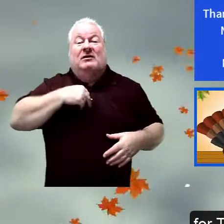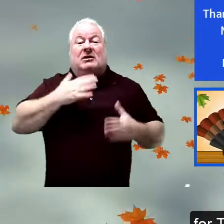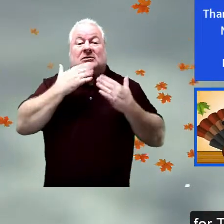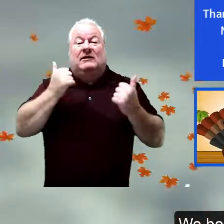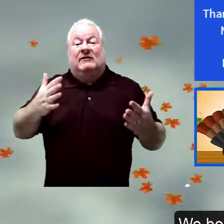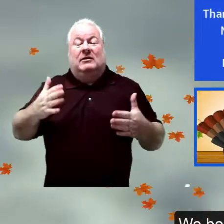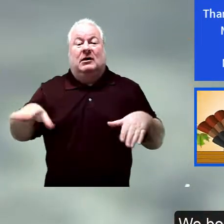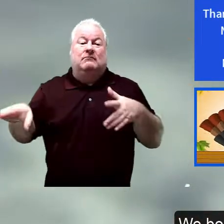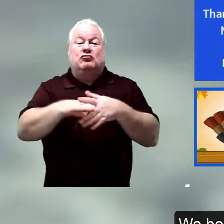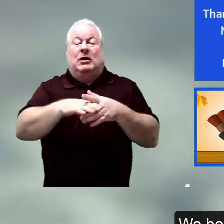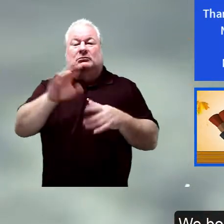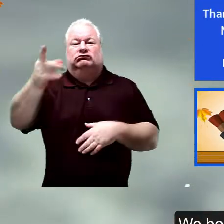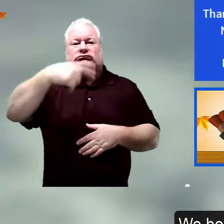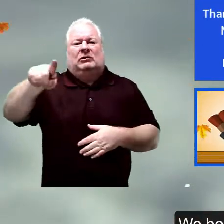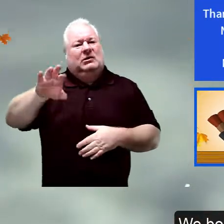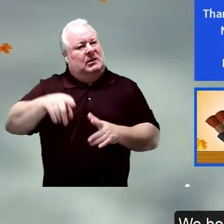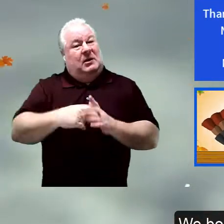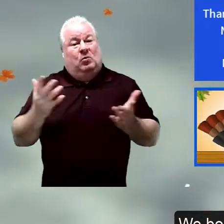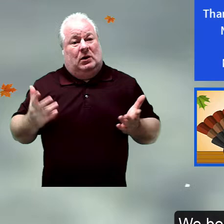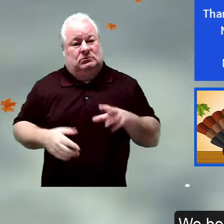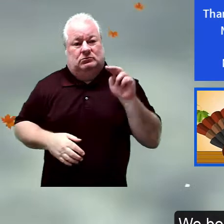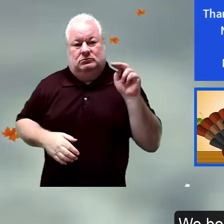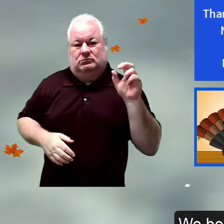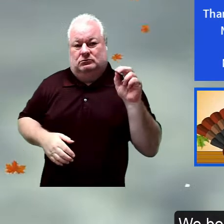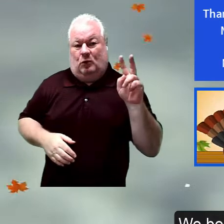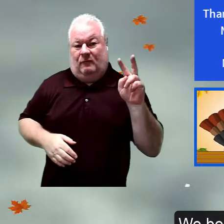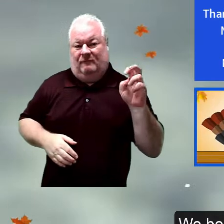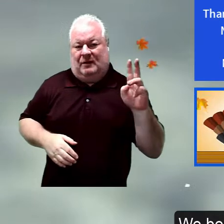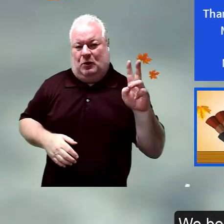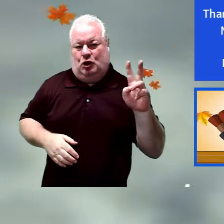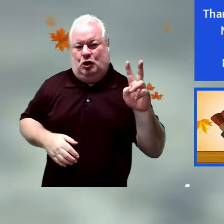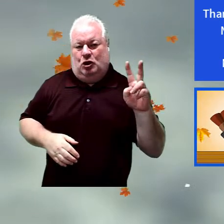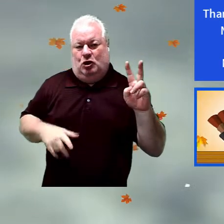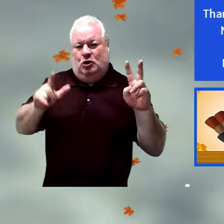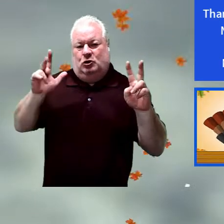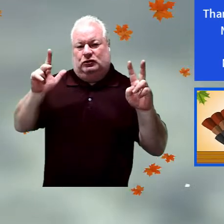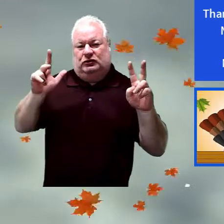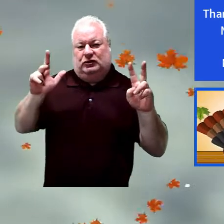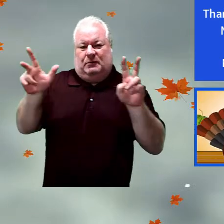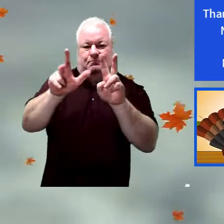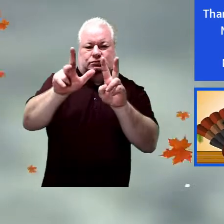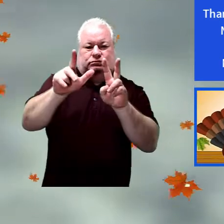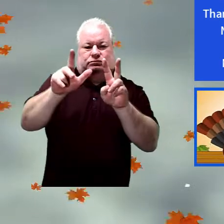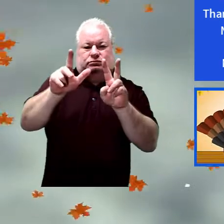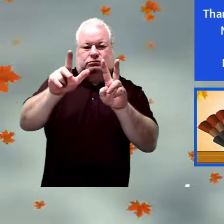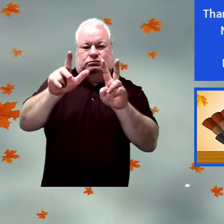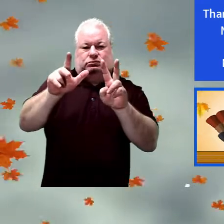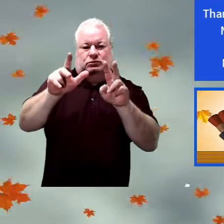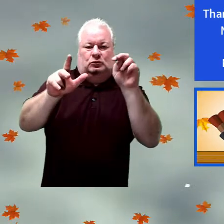week. We begin our vacation November 23rd until November